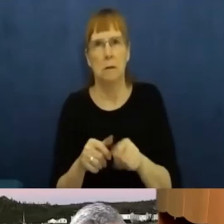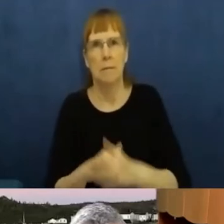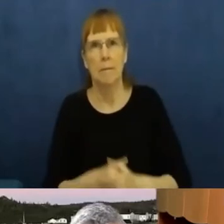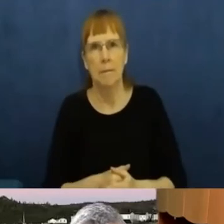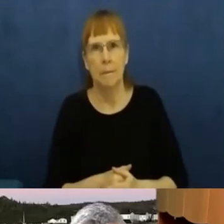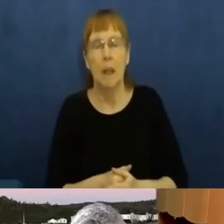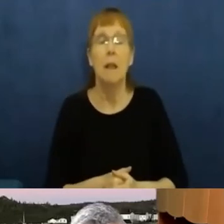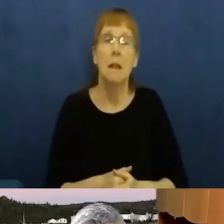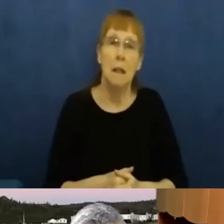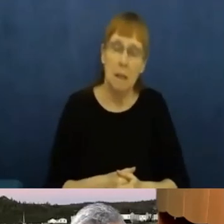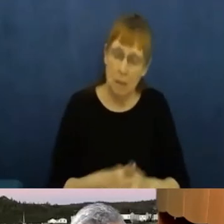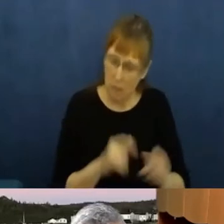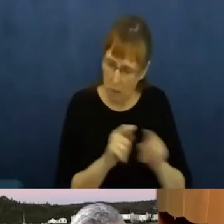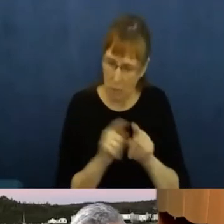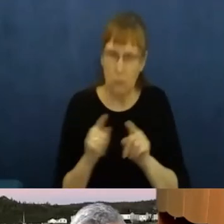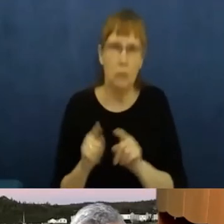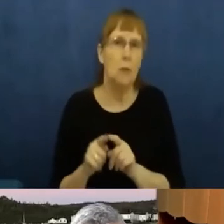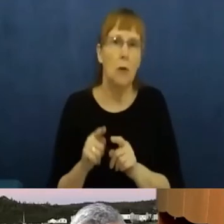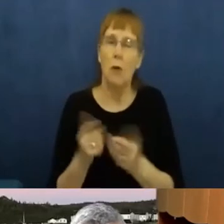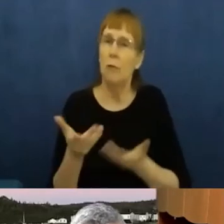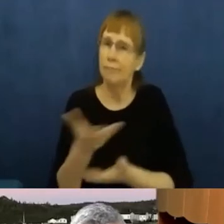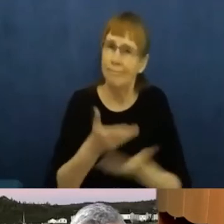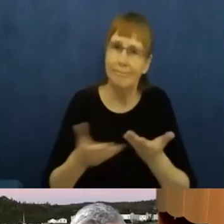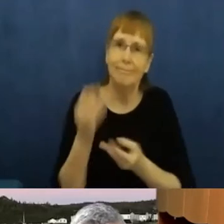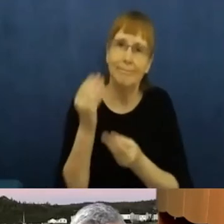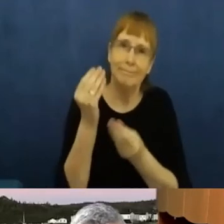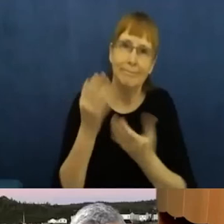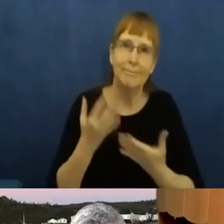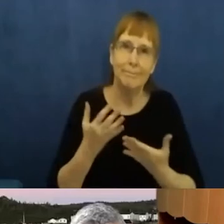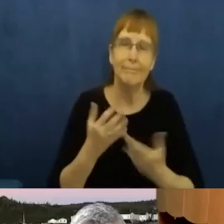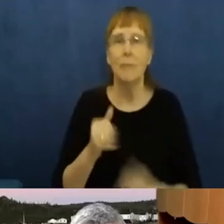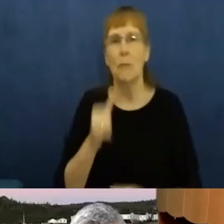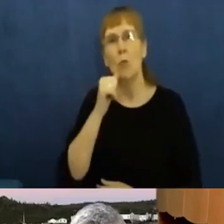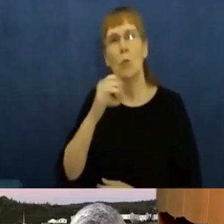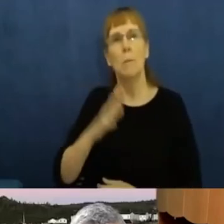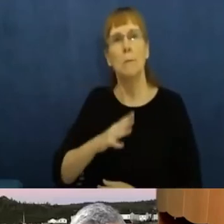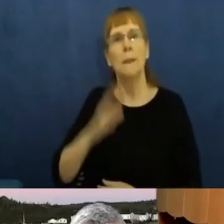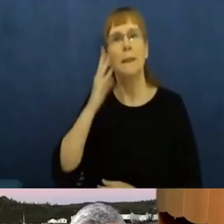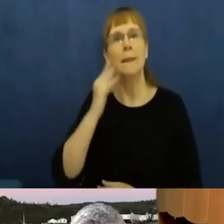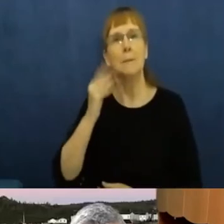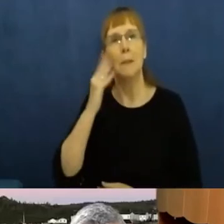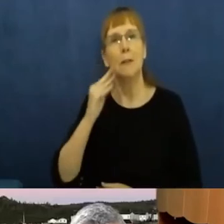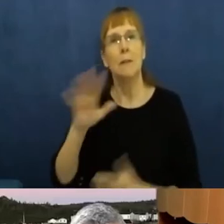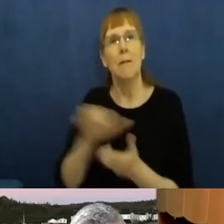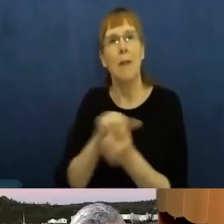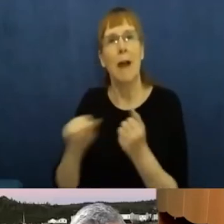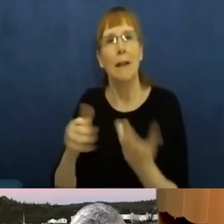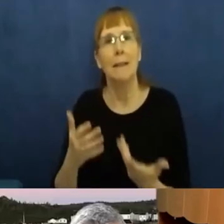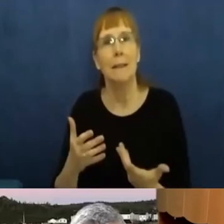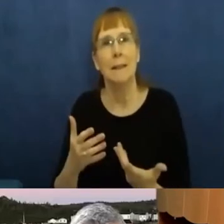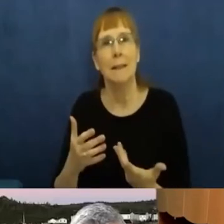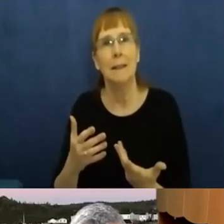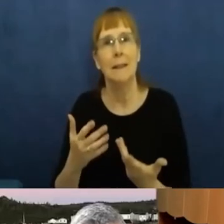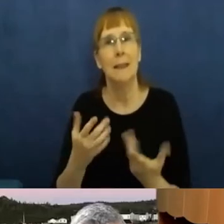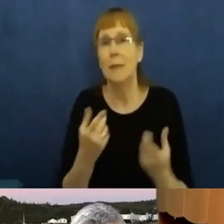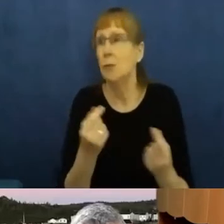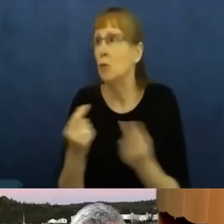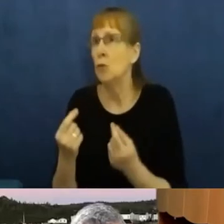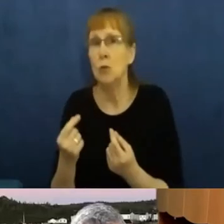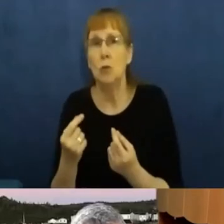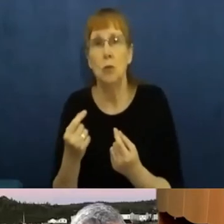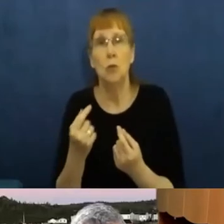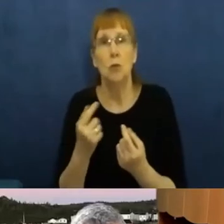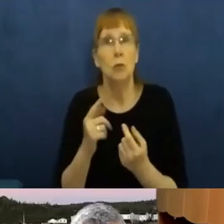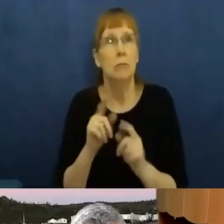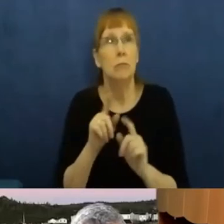violence against women. And again, how difficult that is when there's no place to go. And in the